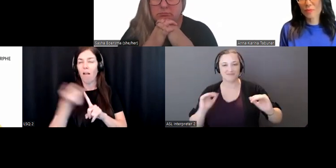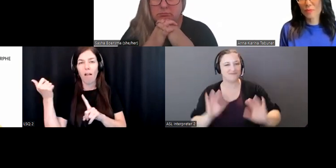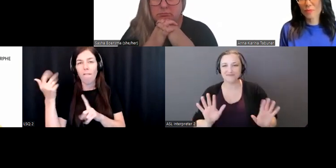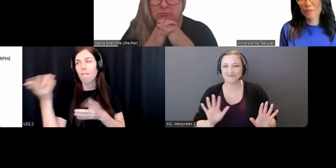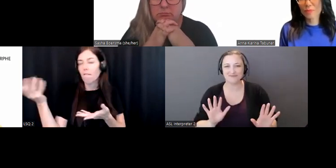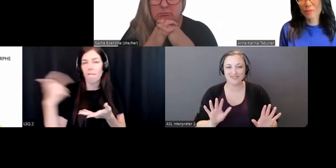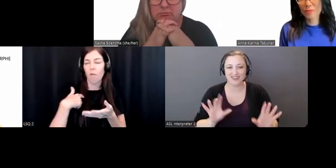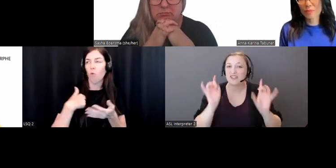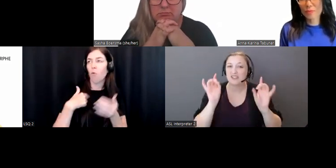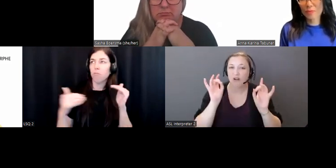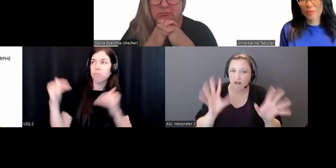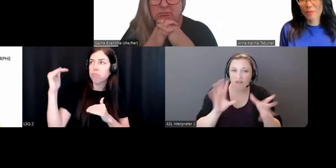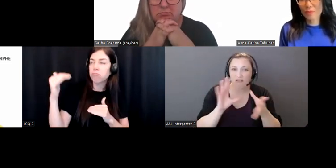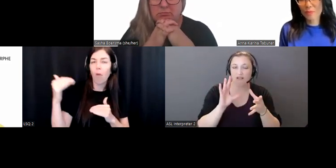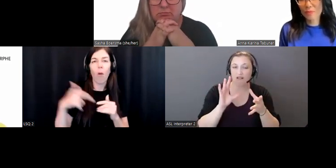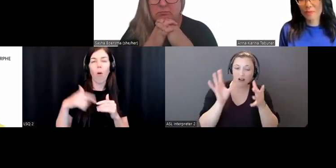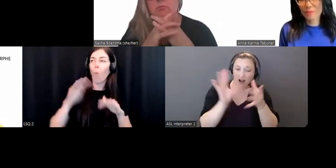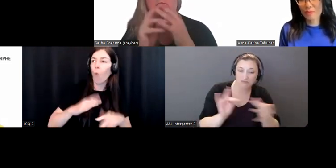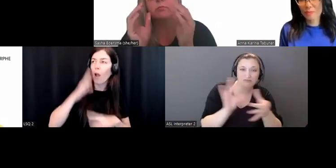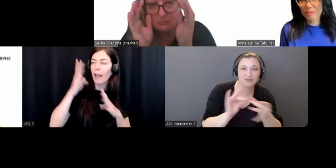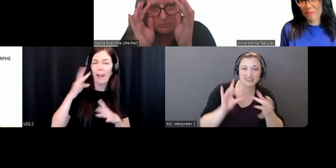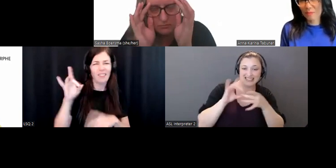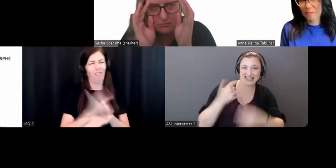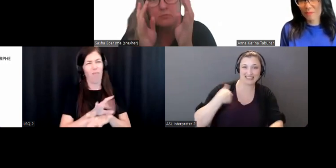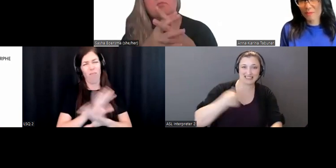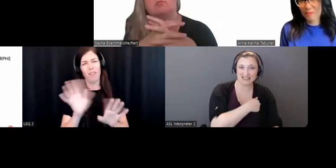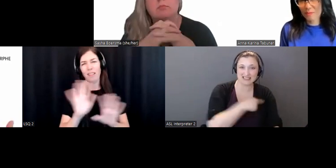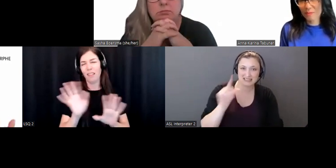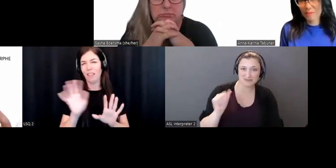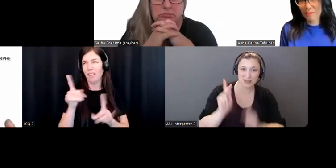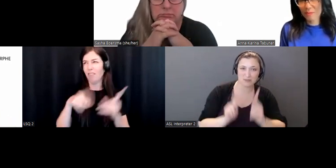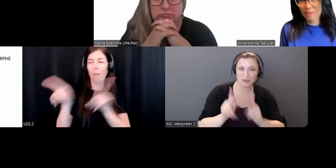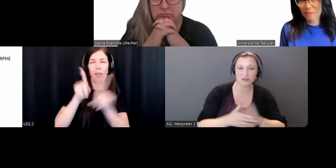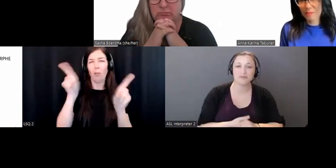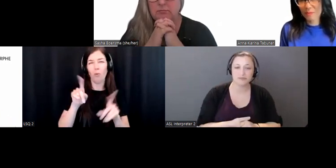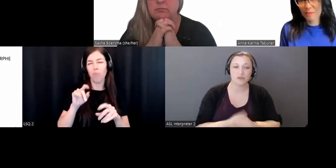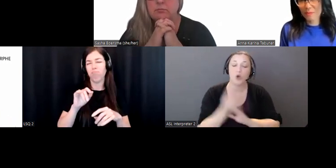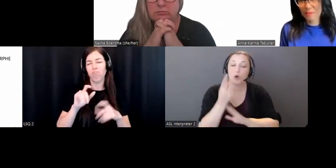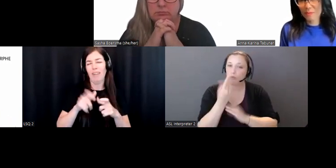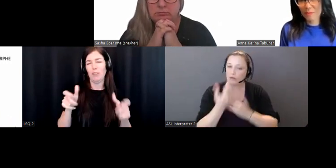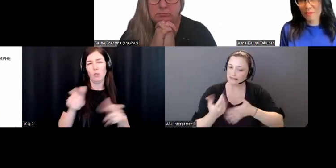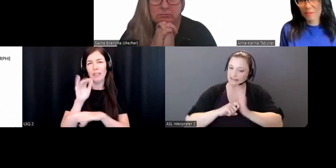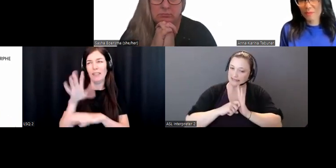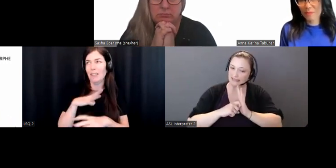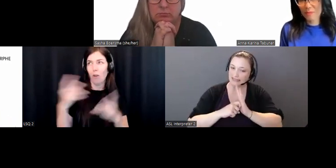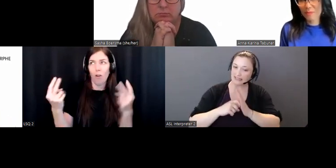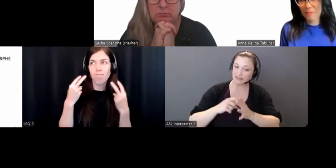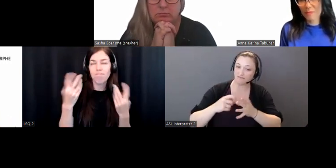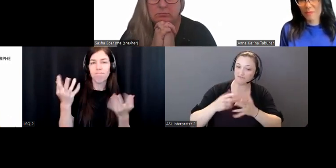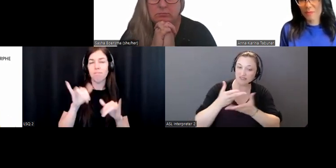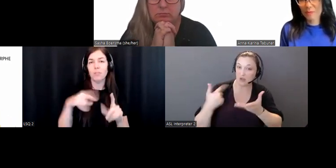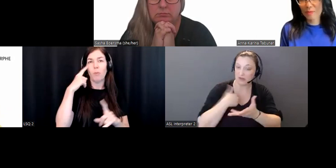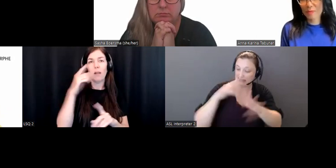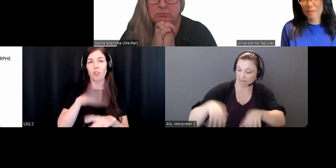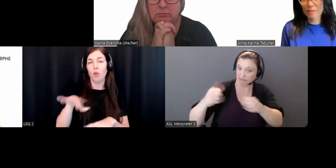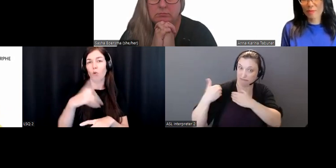exist across the industry. And one of the key works that the screen industry needs to take on, but the DSO also